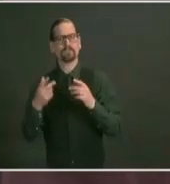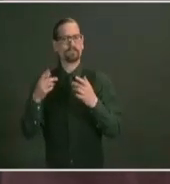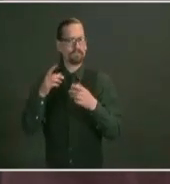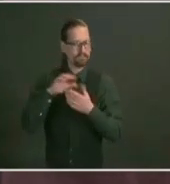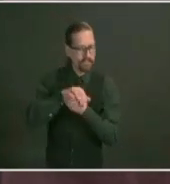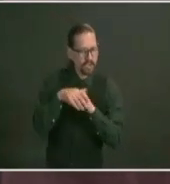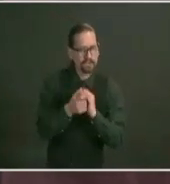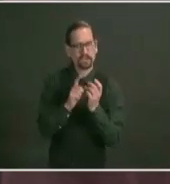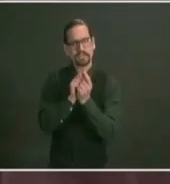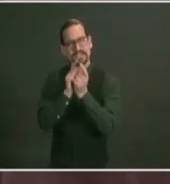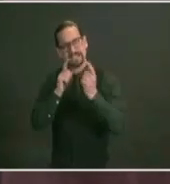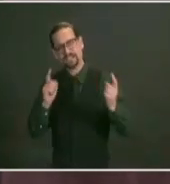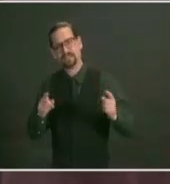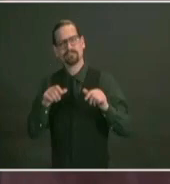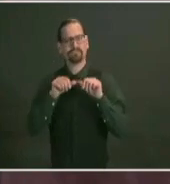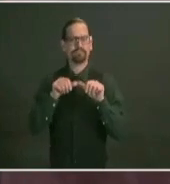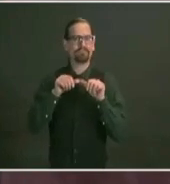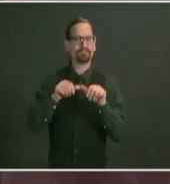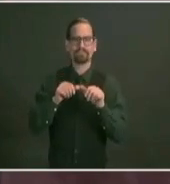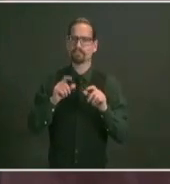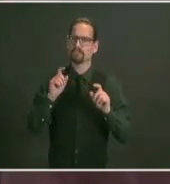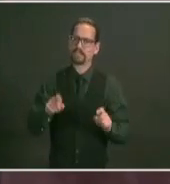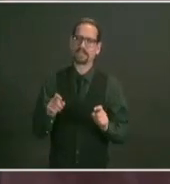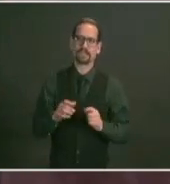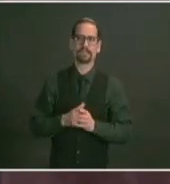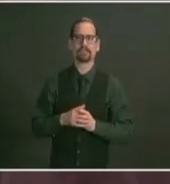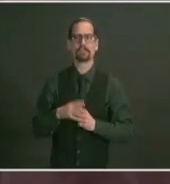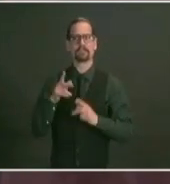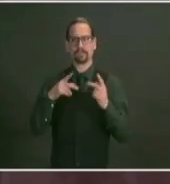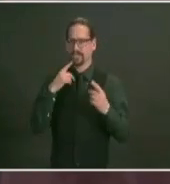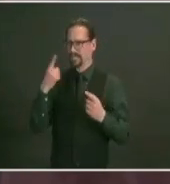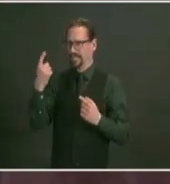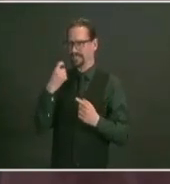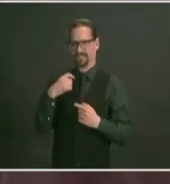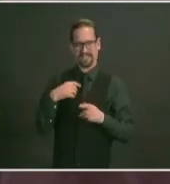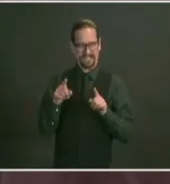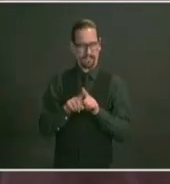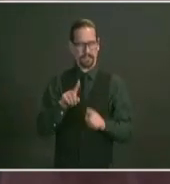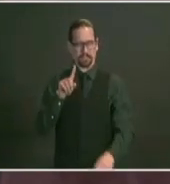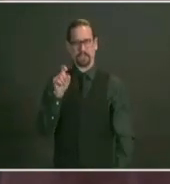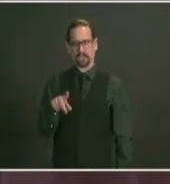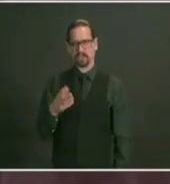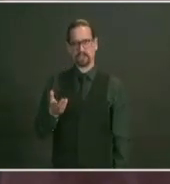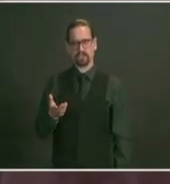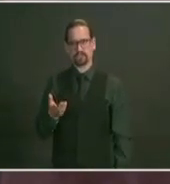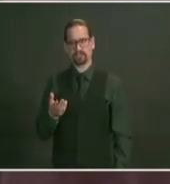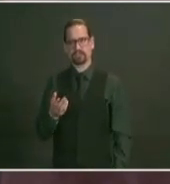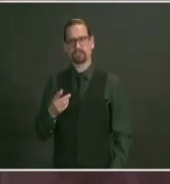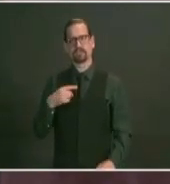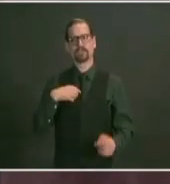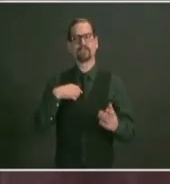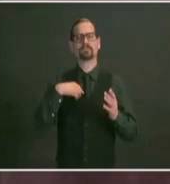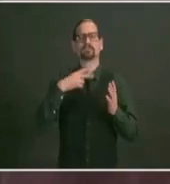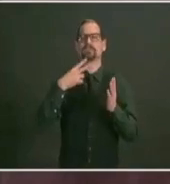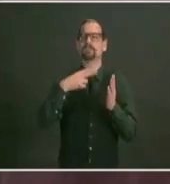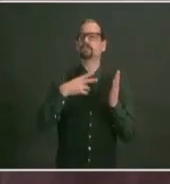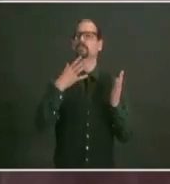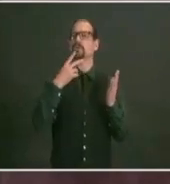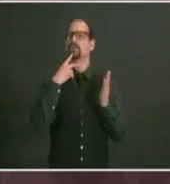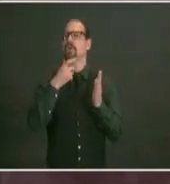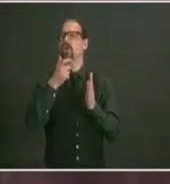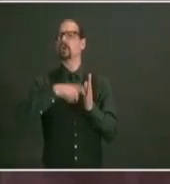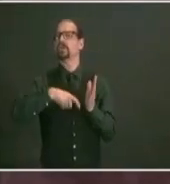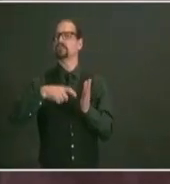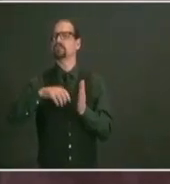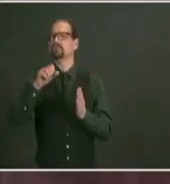before i came here exact question and uh we read the articles and i think you read the whole article it's it'll show that what we're doing here